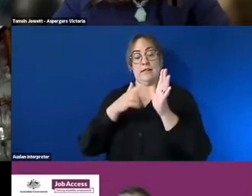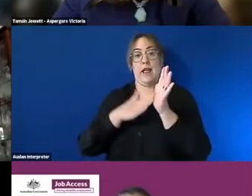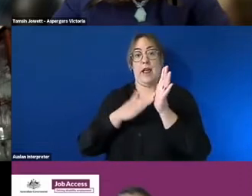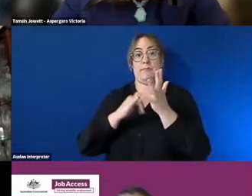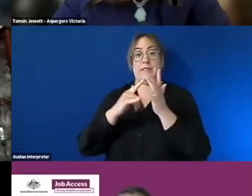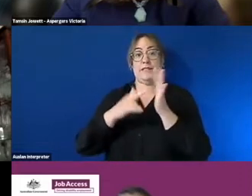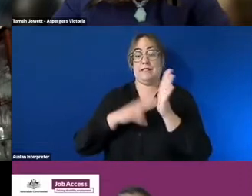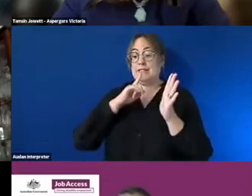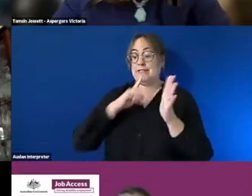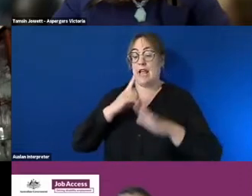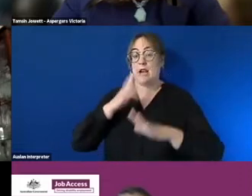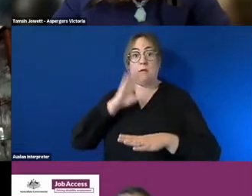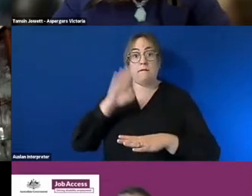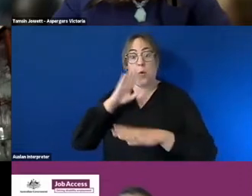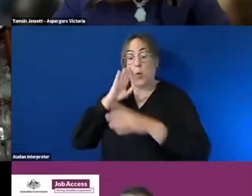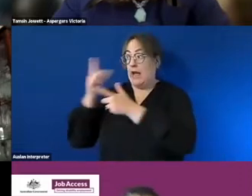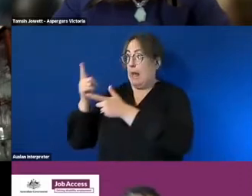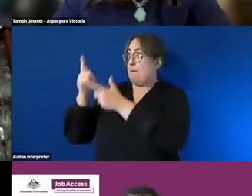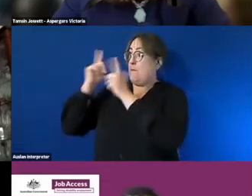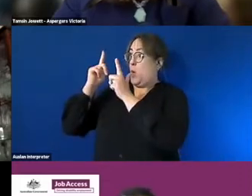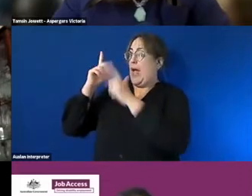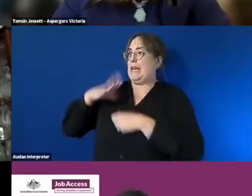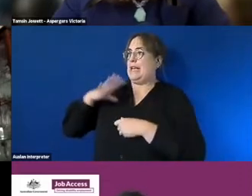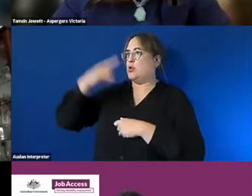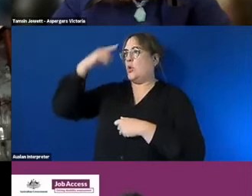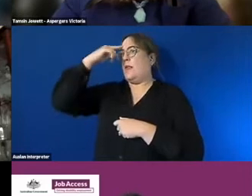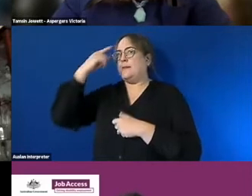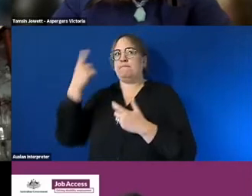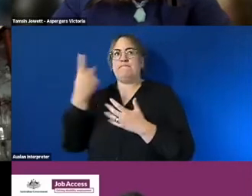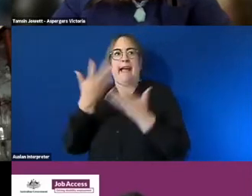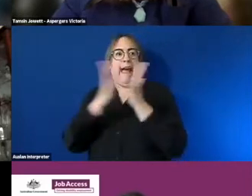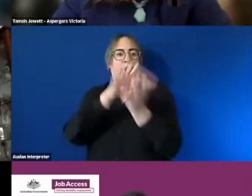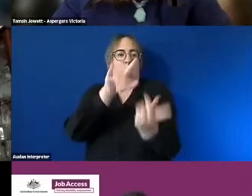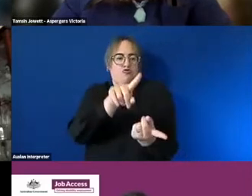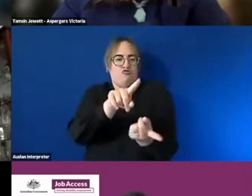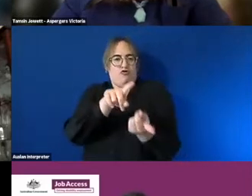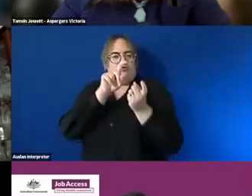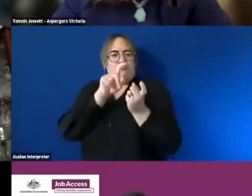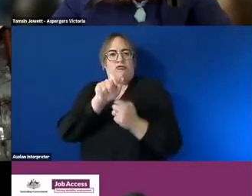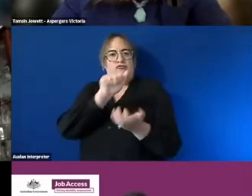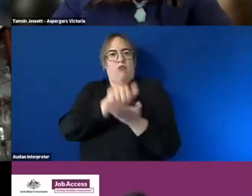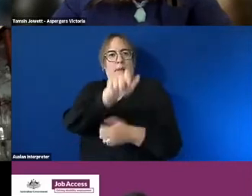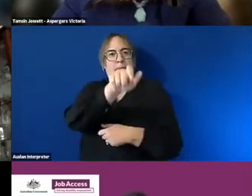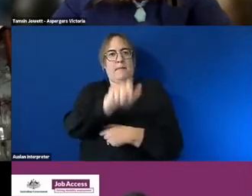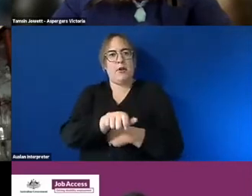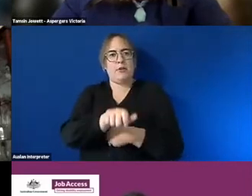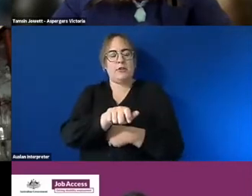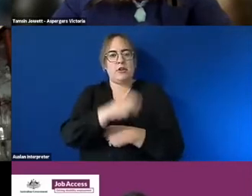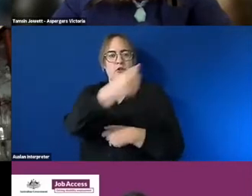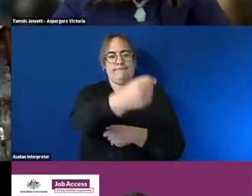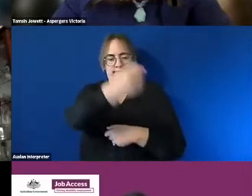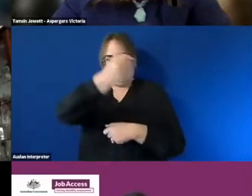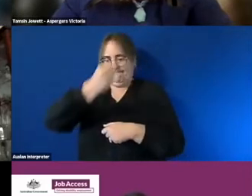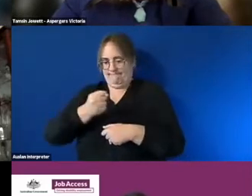um will have to look outside the square uh to to find uh people to fill those roles